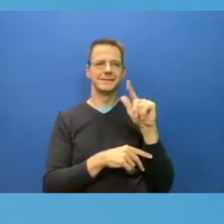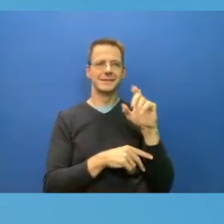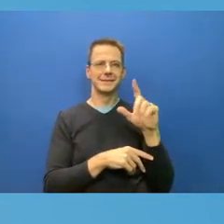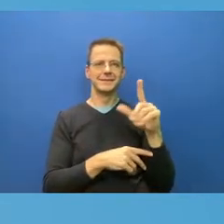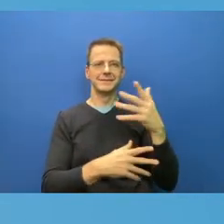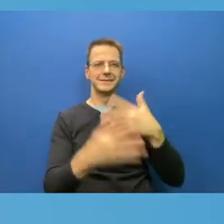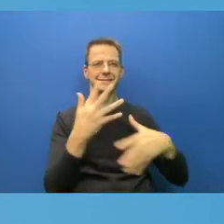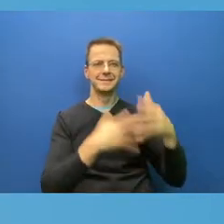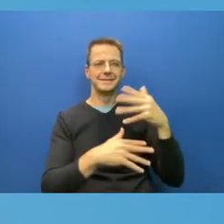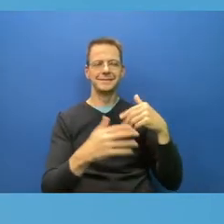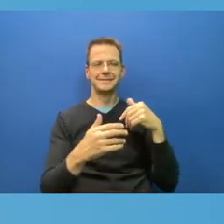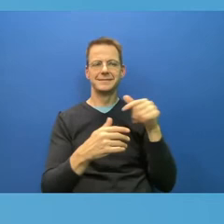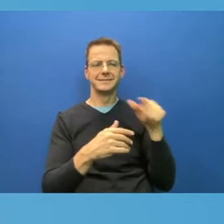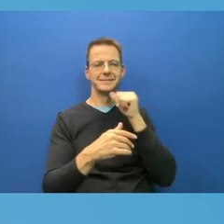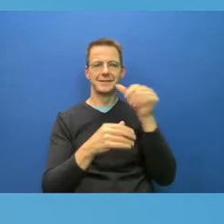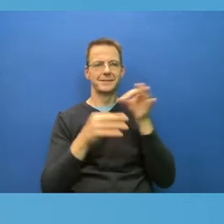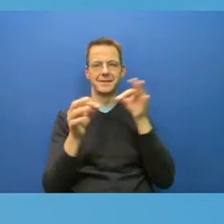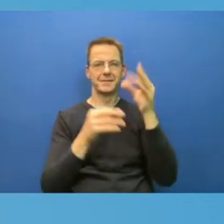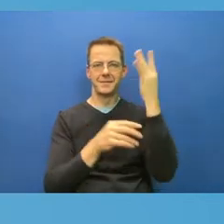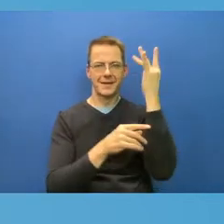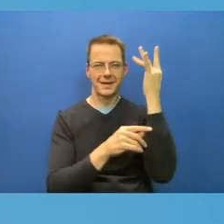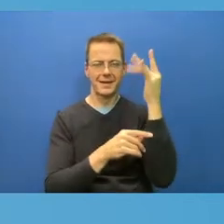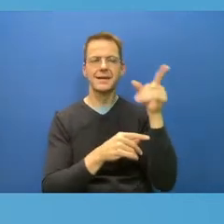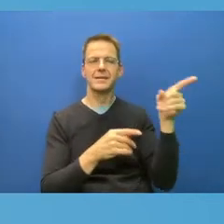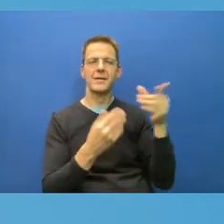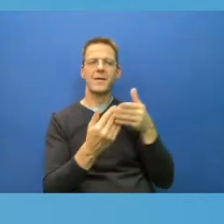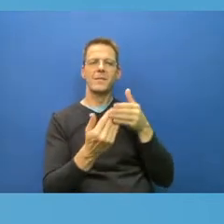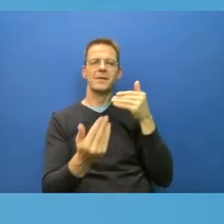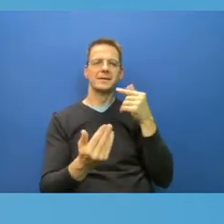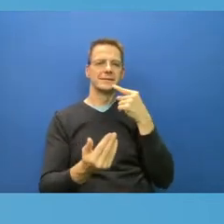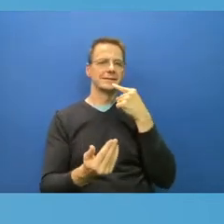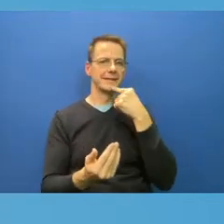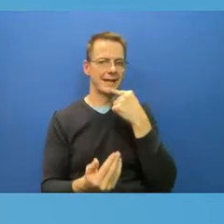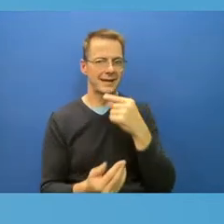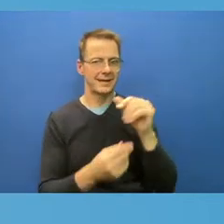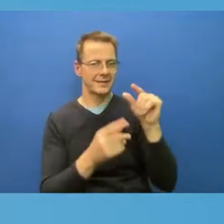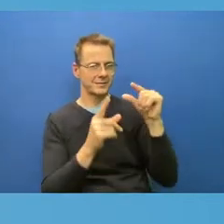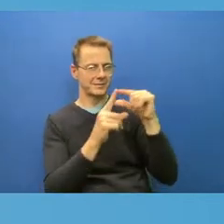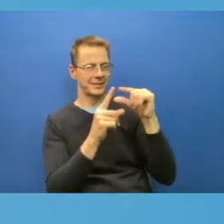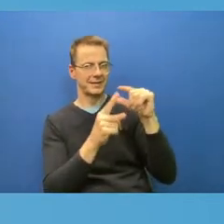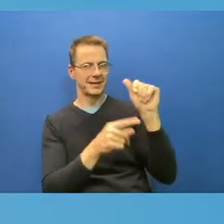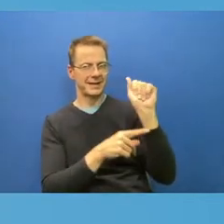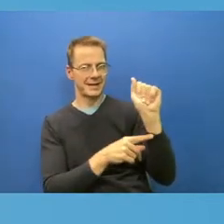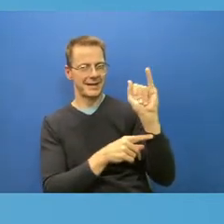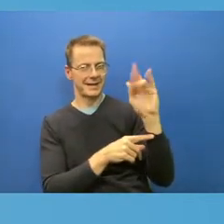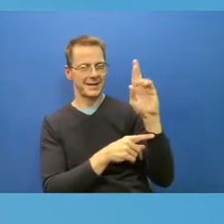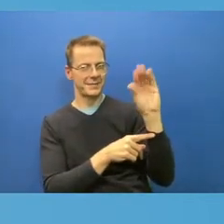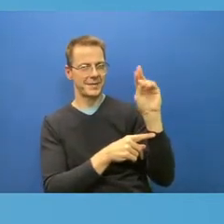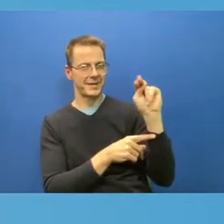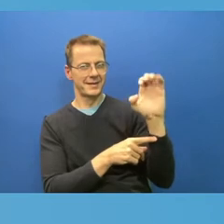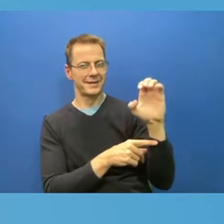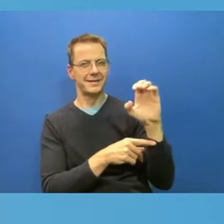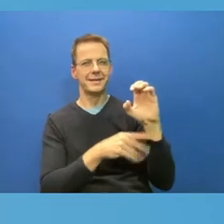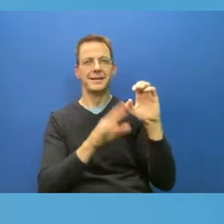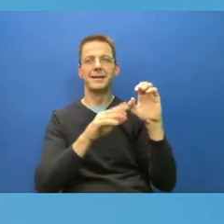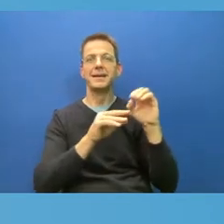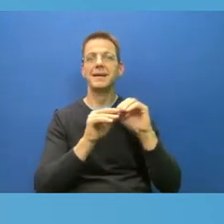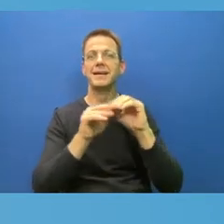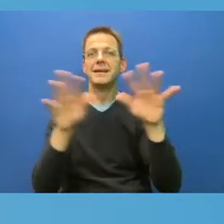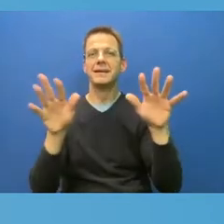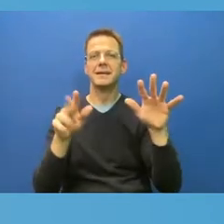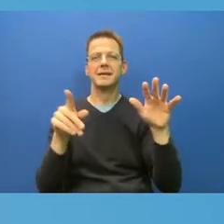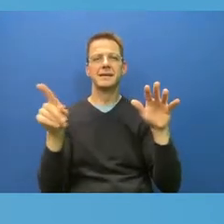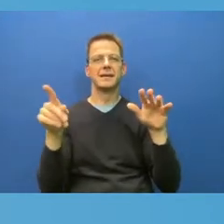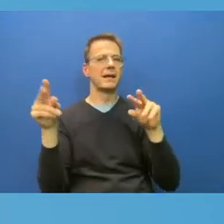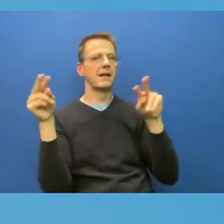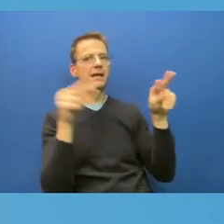really helpful. You know, I don't want to go on. We're at time. I think that's going to be very helpful moving forward. We're probably